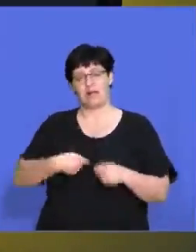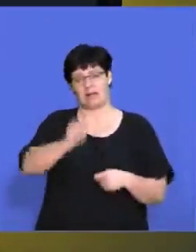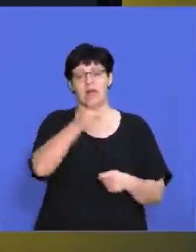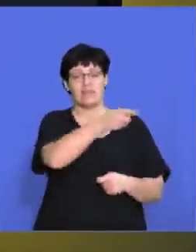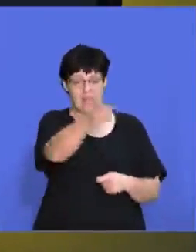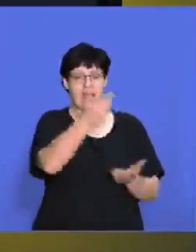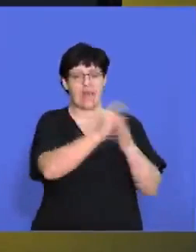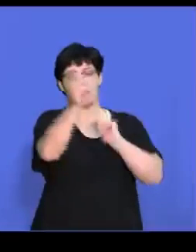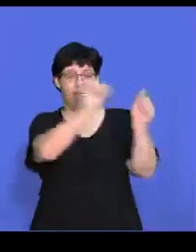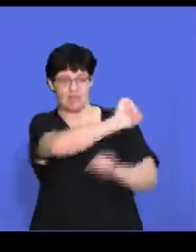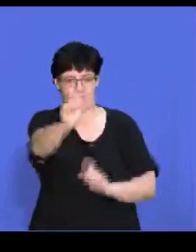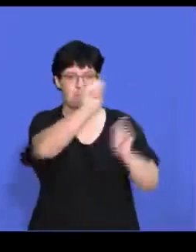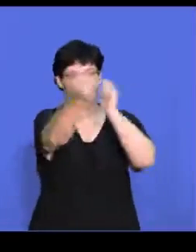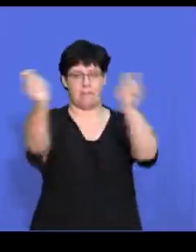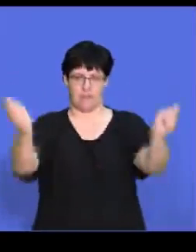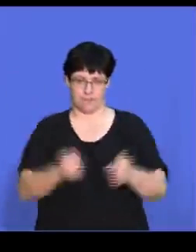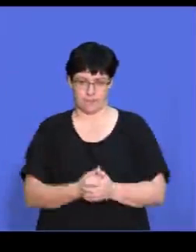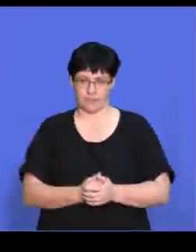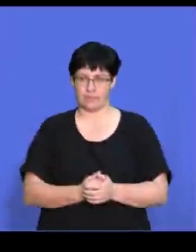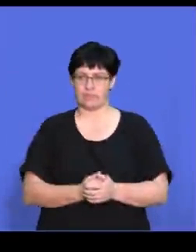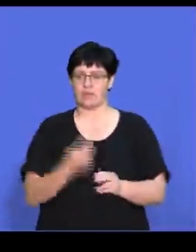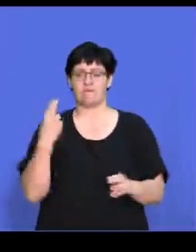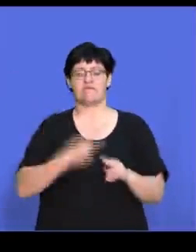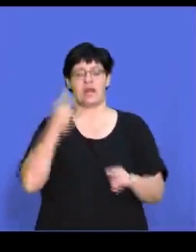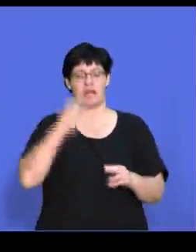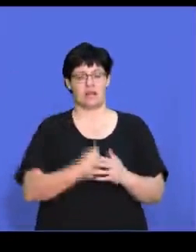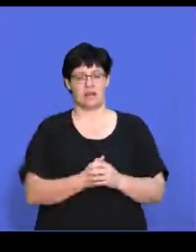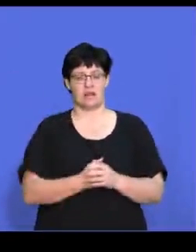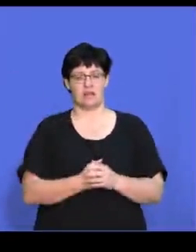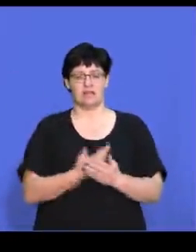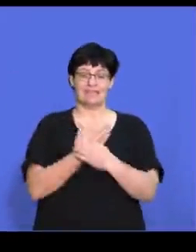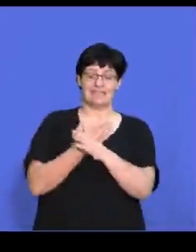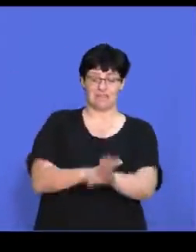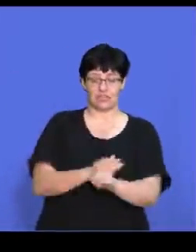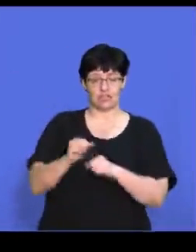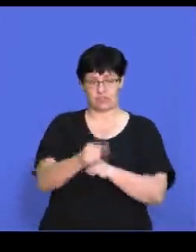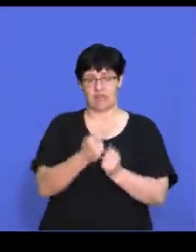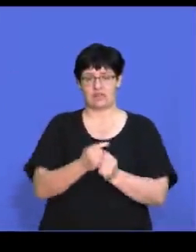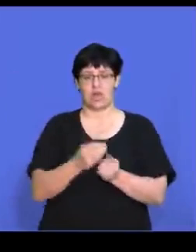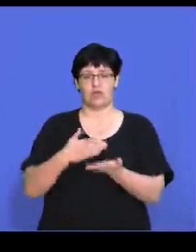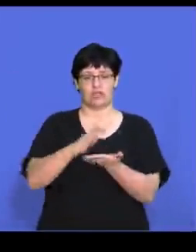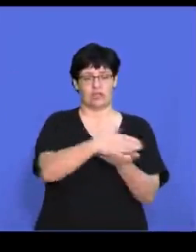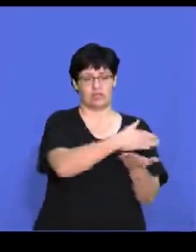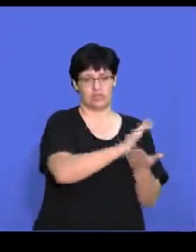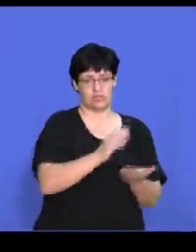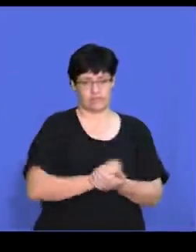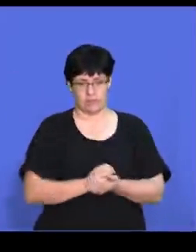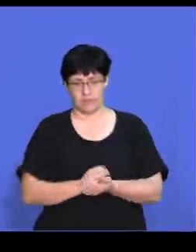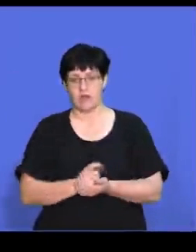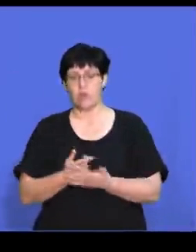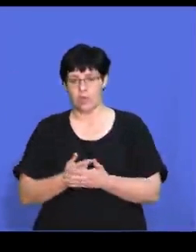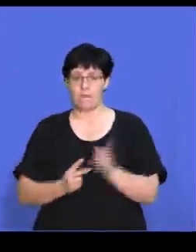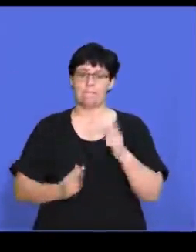their debts. All right. And then the final defensive strategies retrenchment. So that's where we